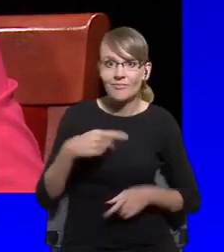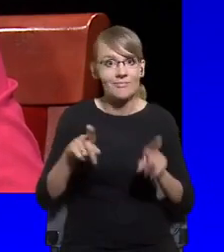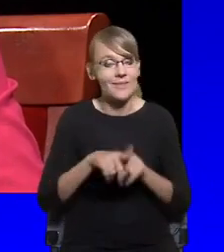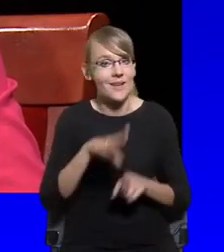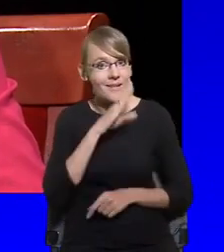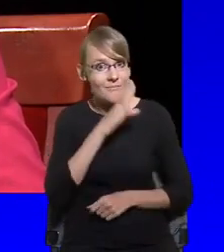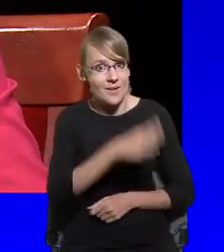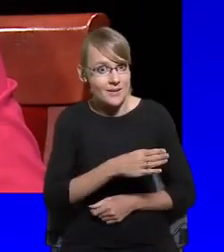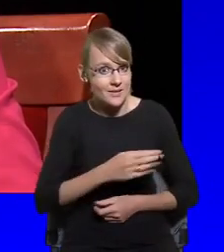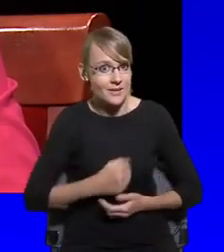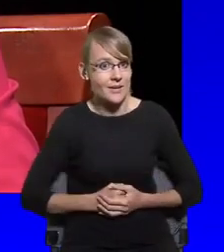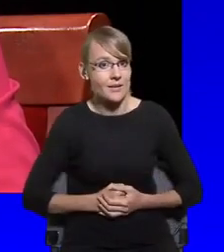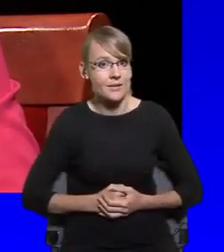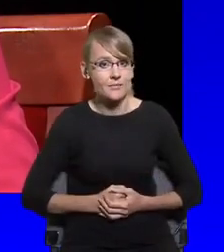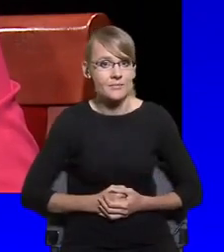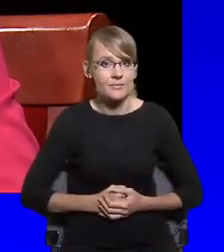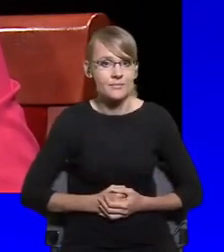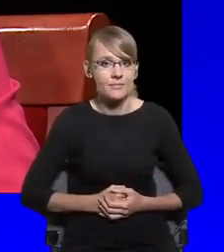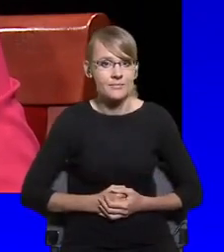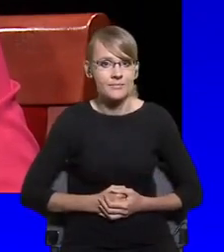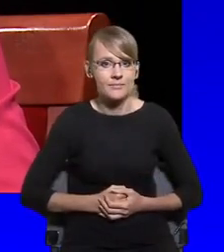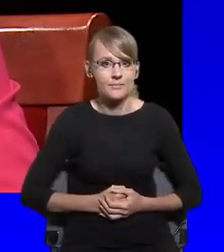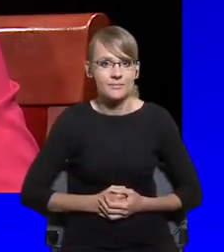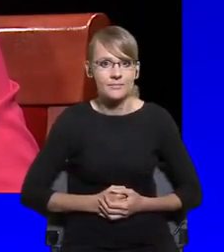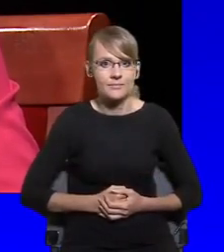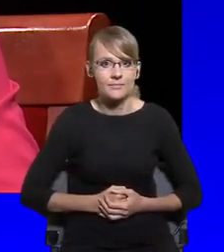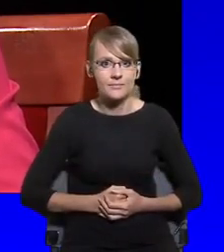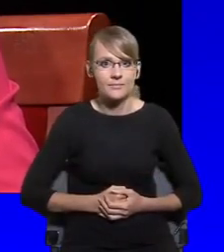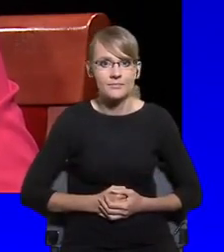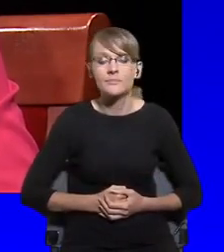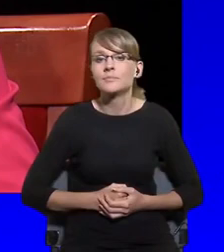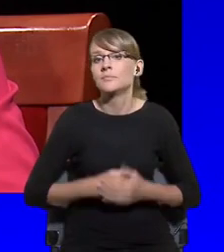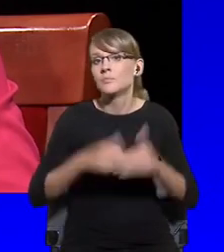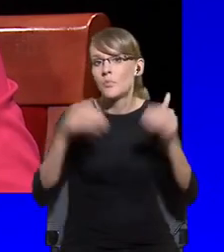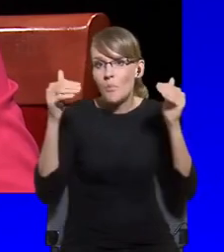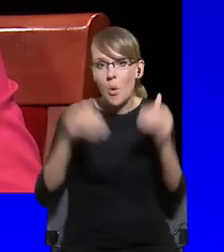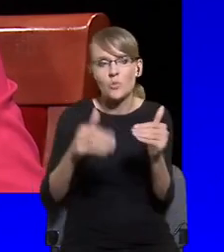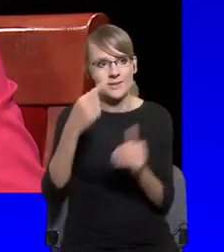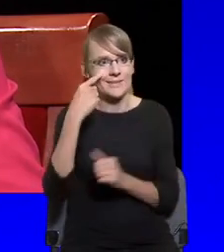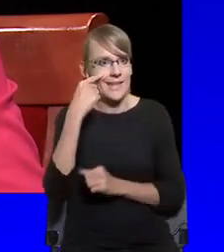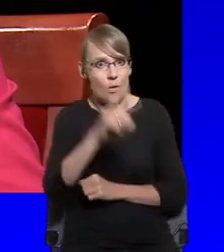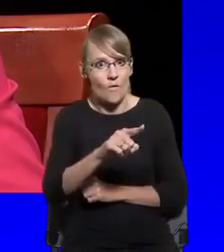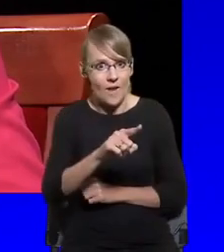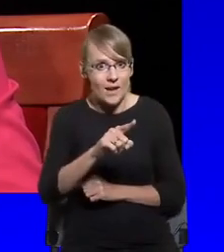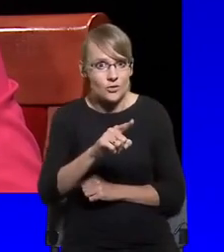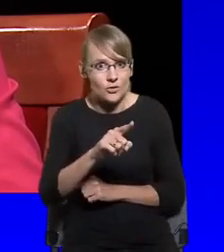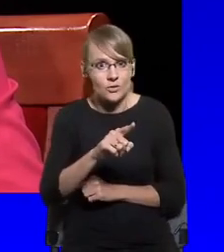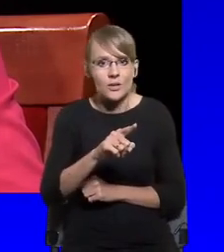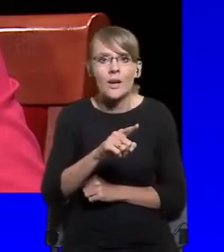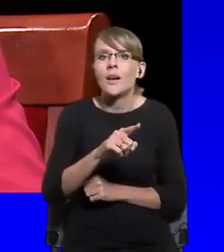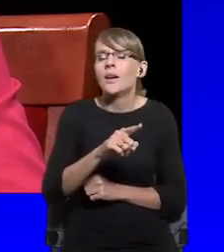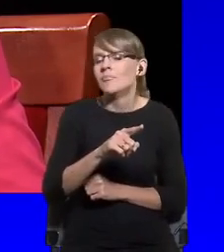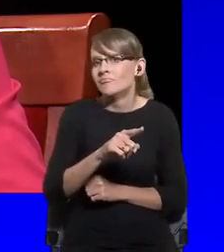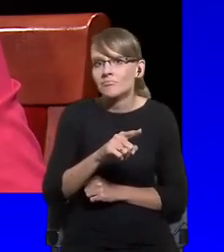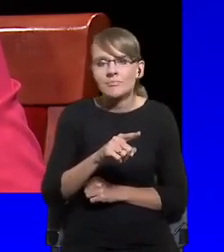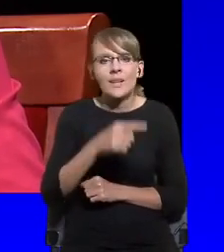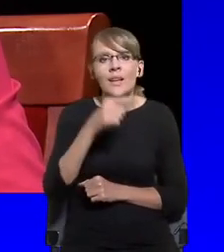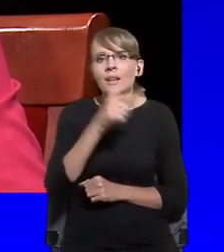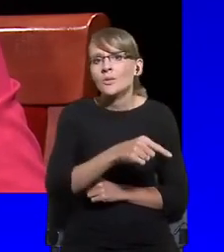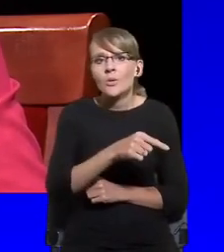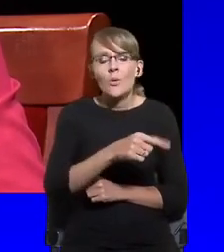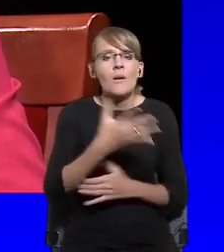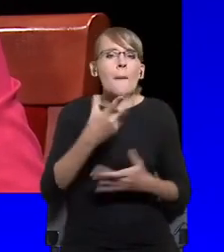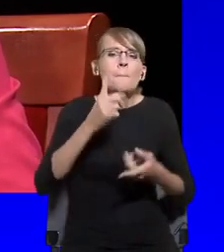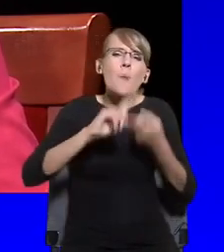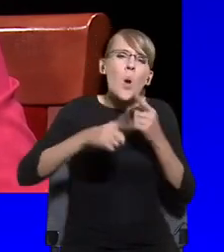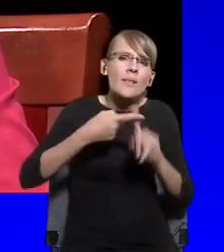interesting to see that even though, um, the politicians that we call liberals have been,